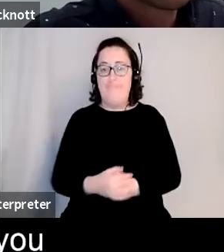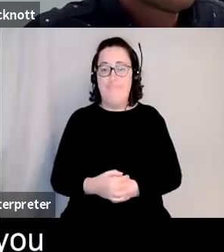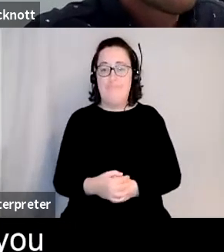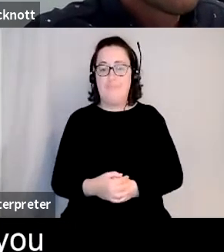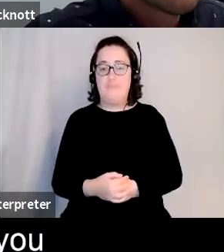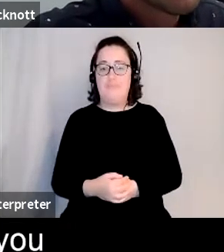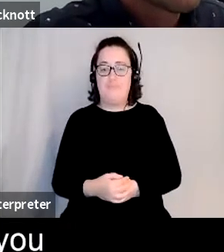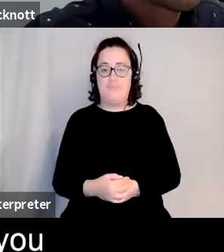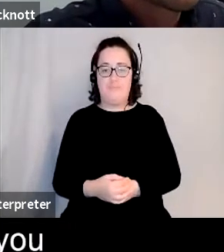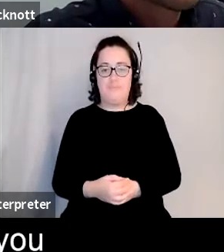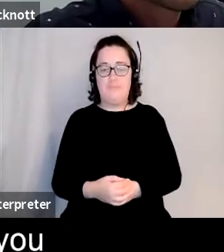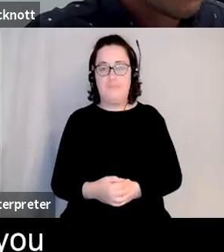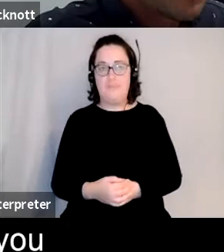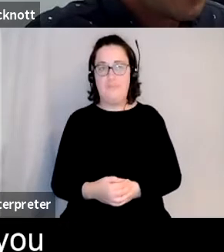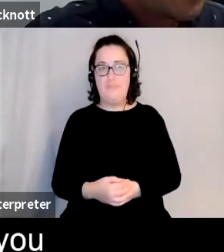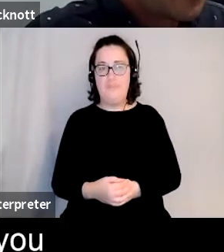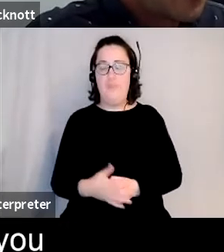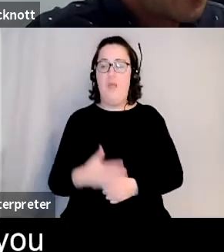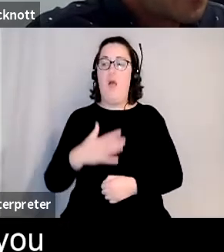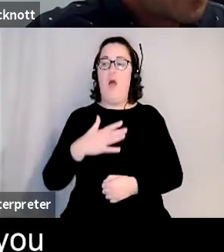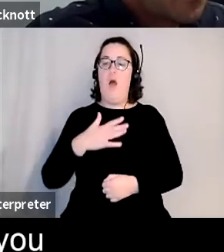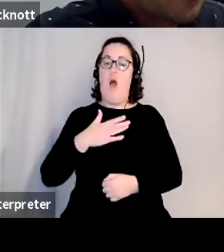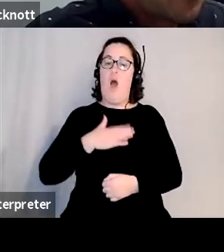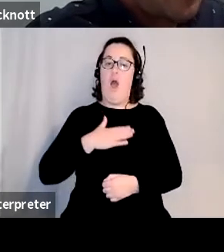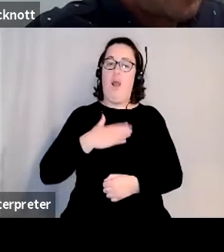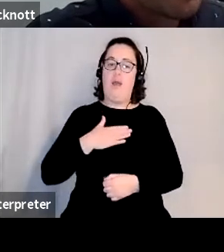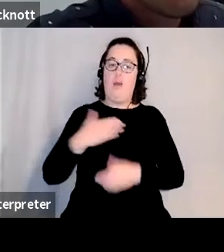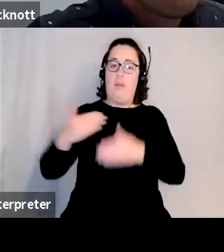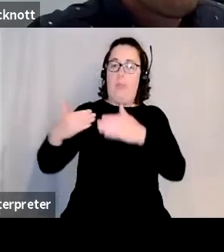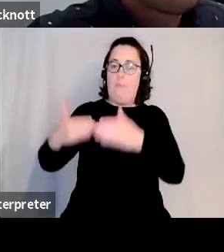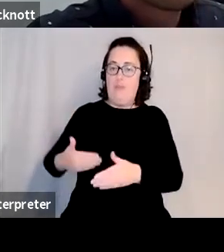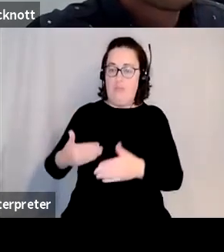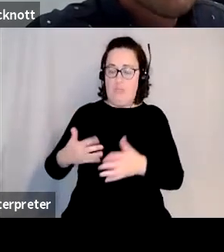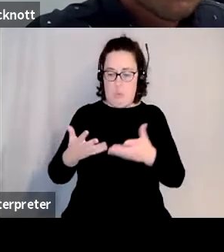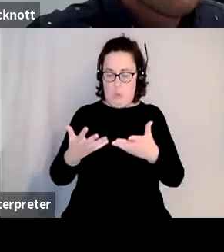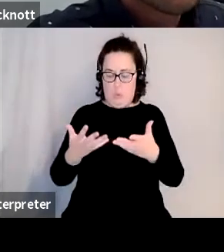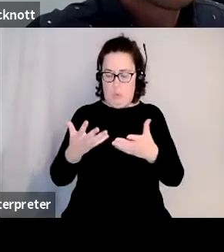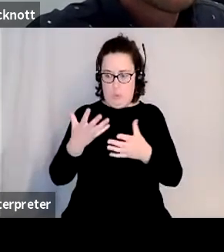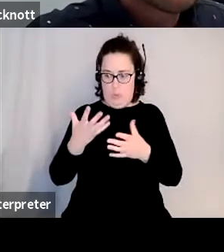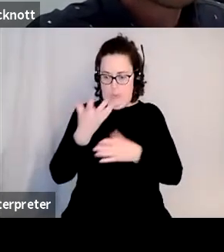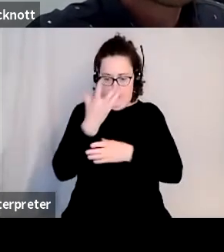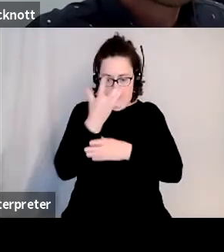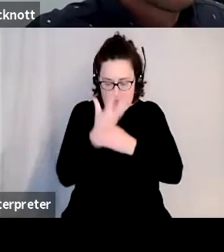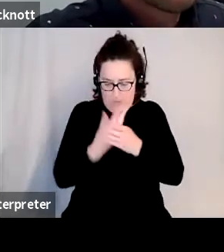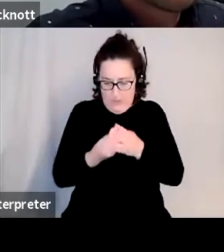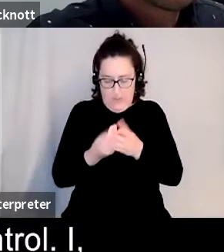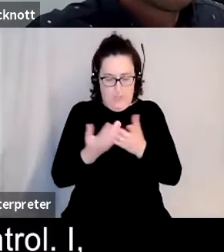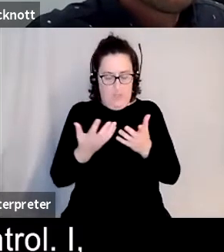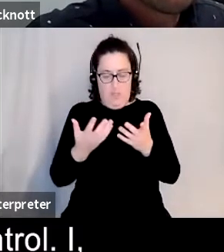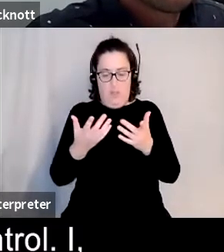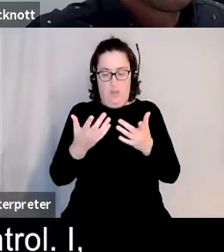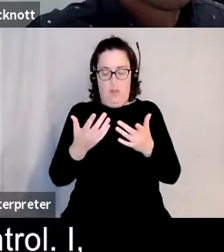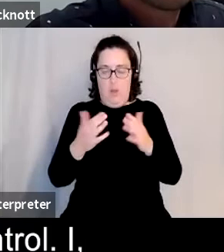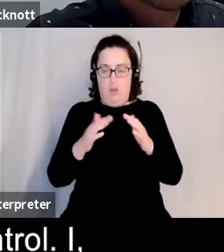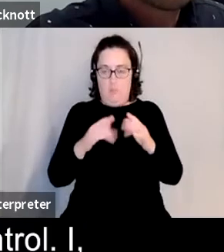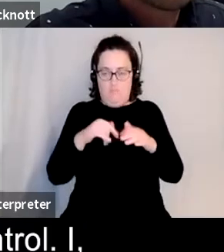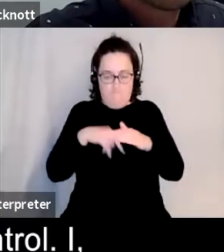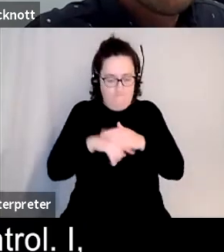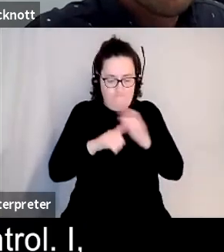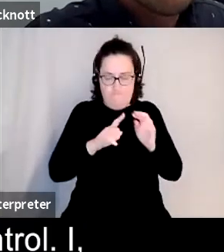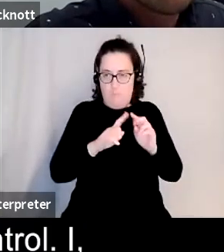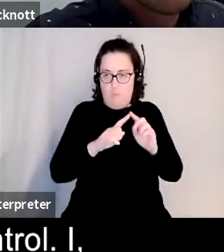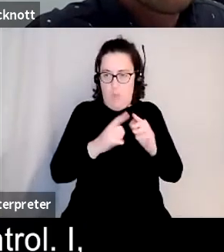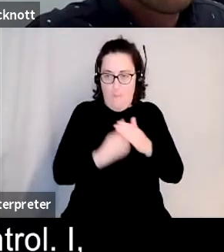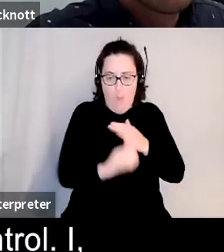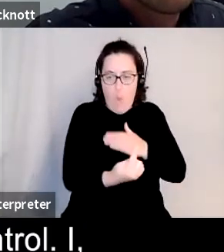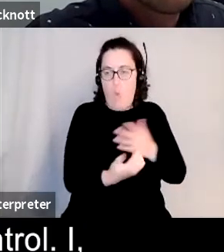uh like uh this opportunity to be hermetic and to uh somehow for it to be